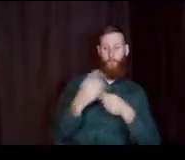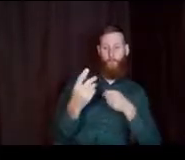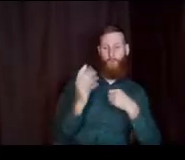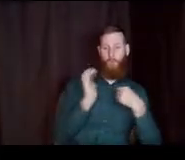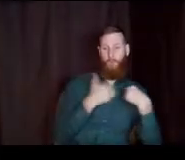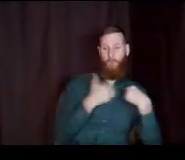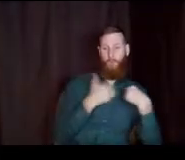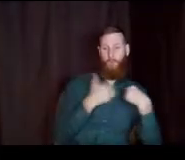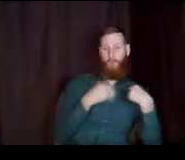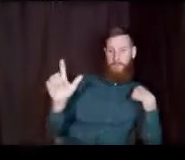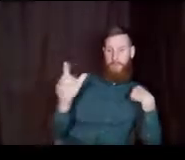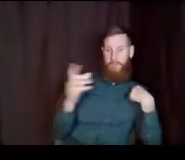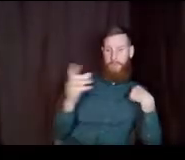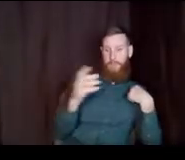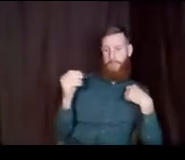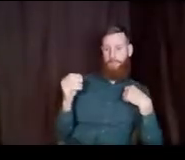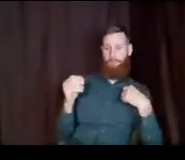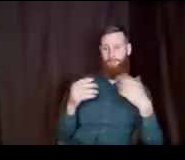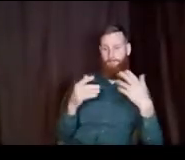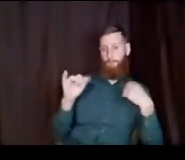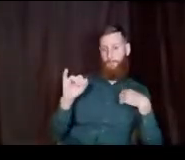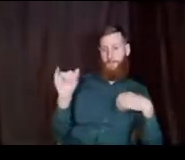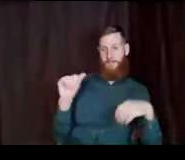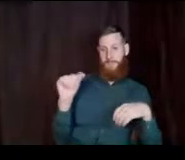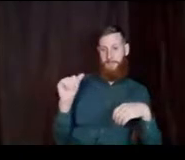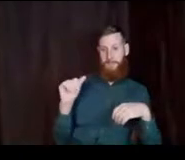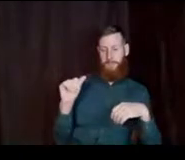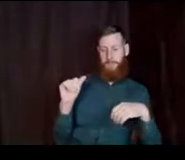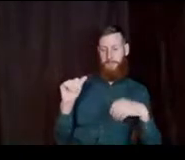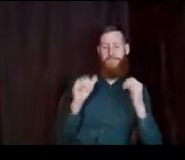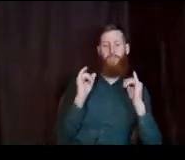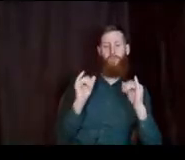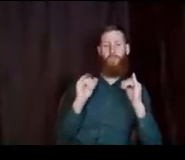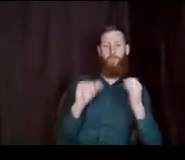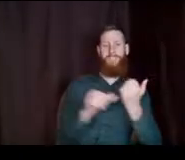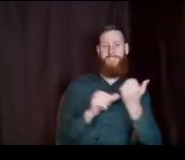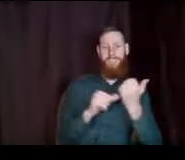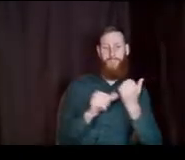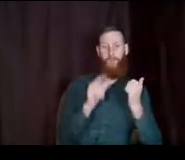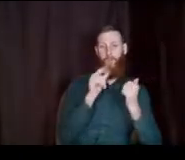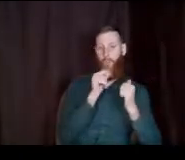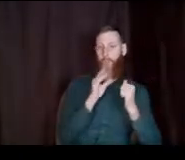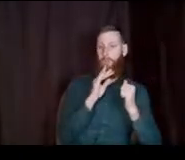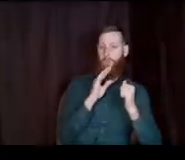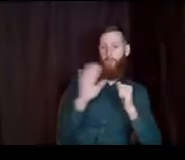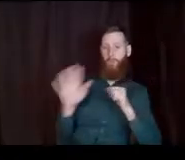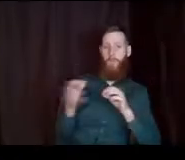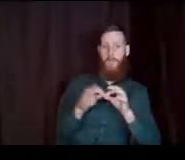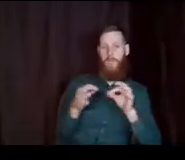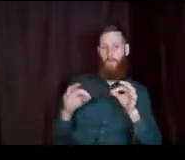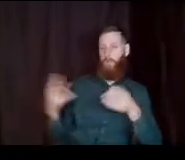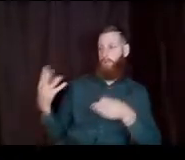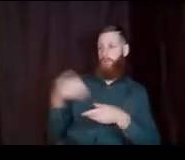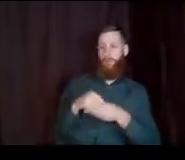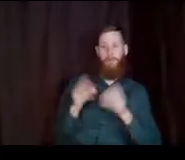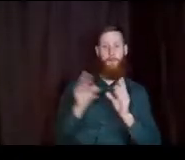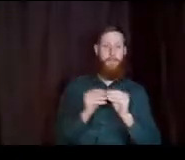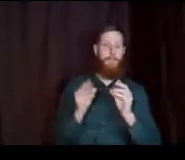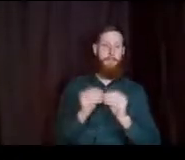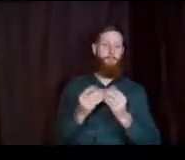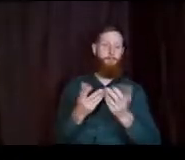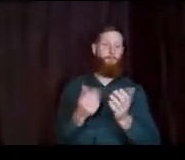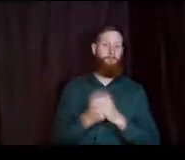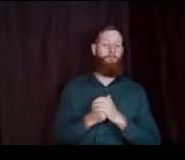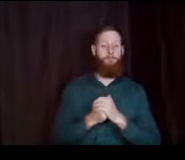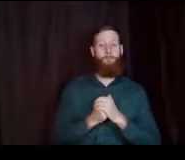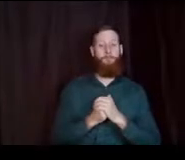IA instructional assistants who speaks your language and include them on a meeting that we set up. So I